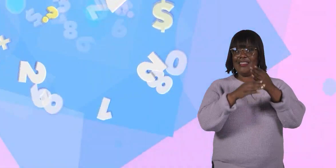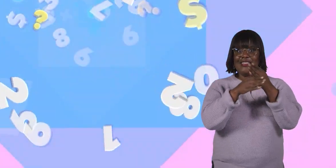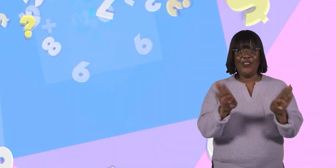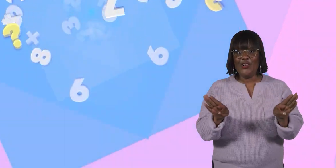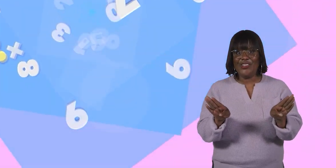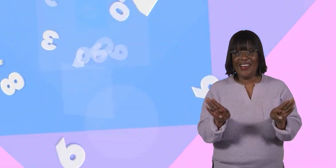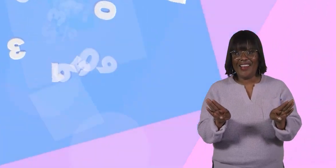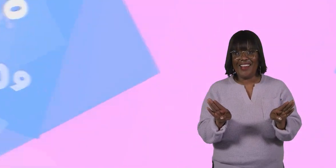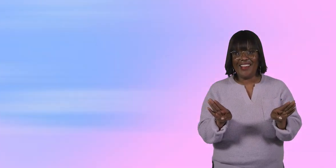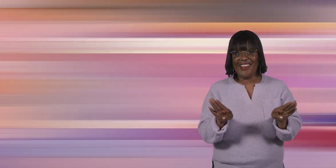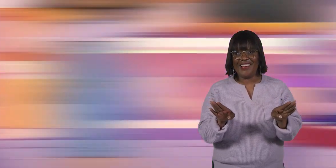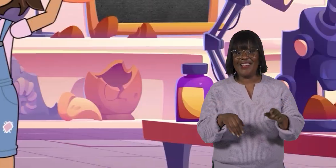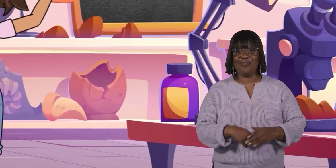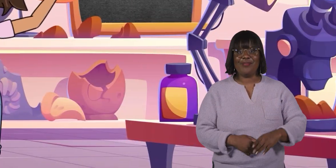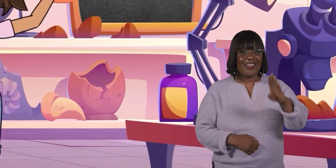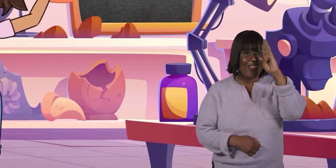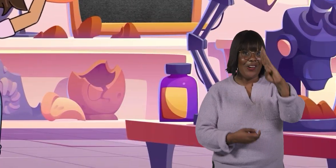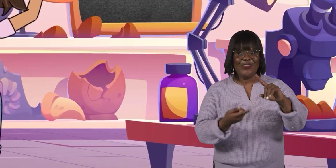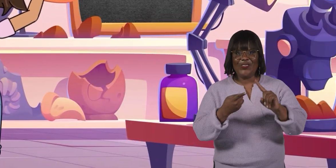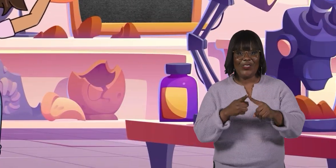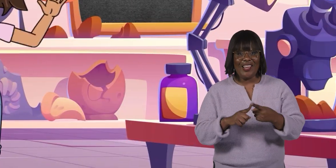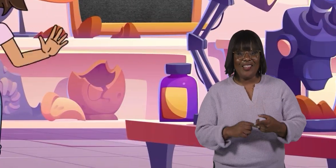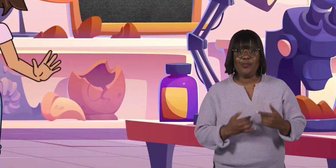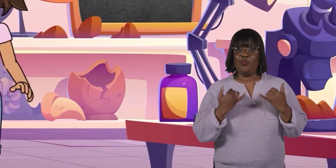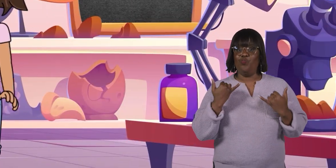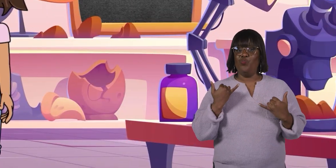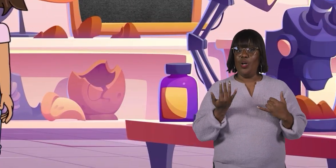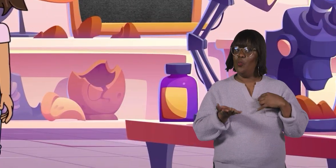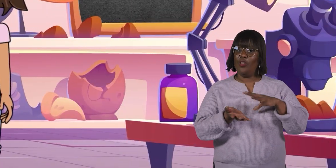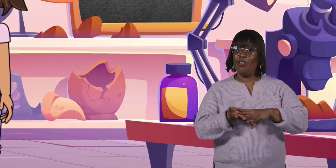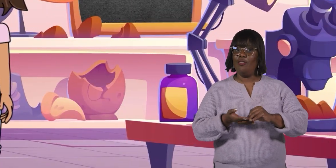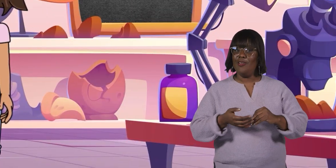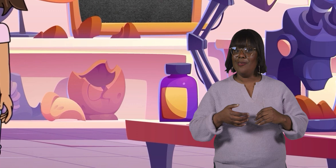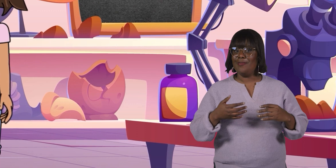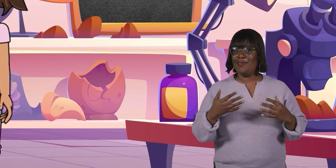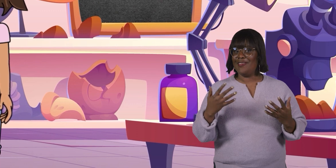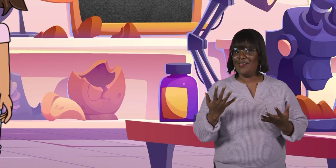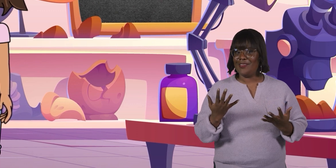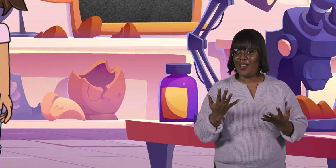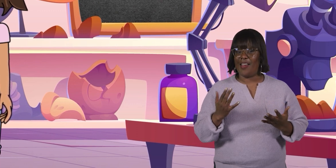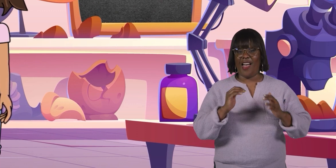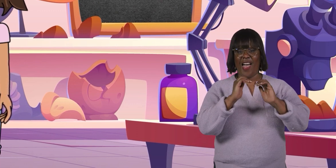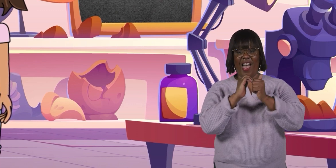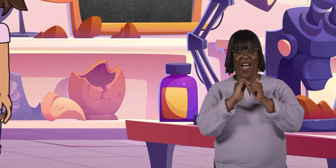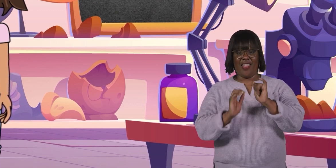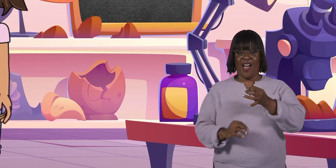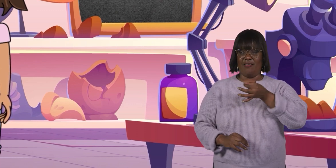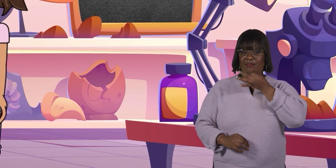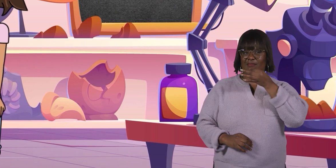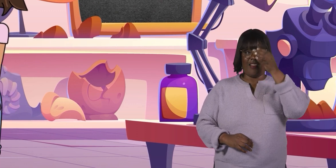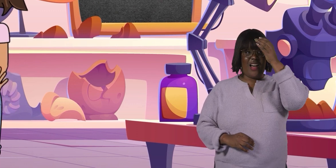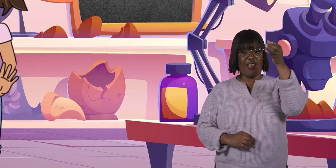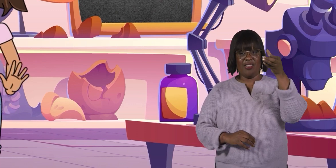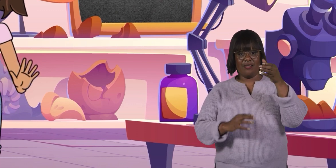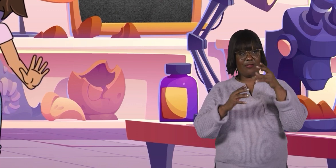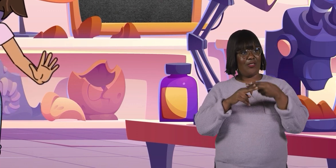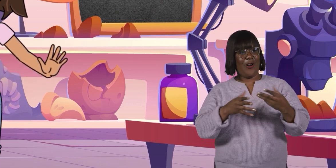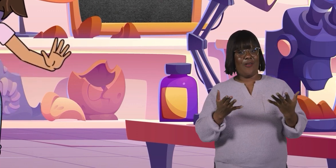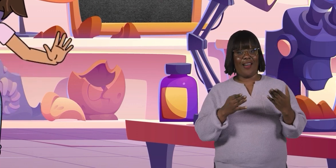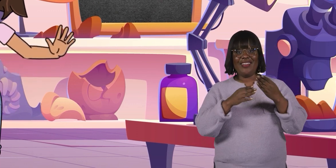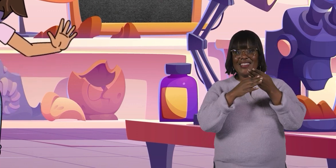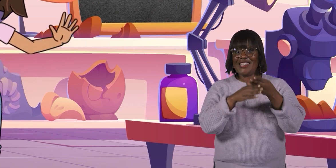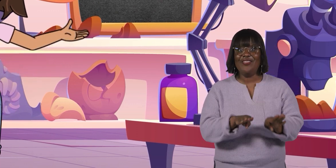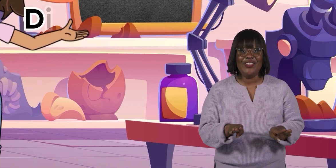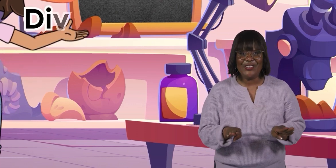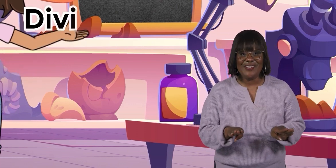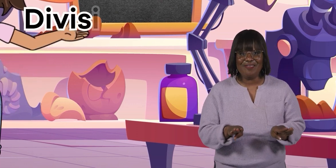Division. Hi friends! Today, we are going to learn how to do a super cool math